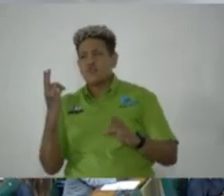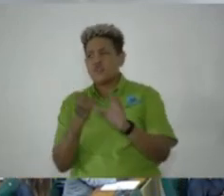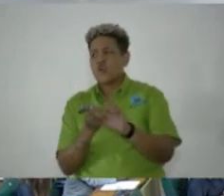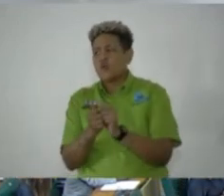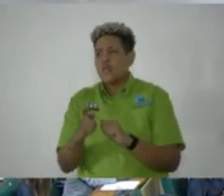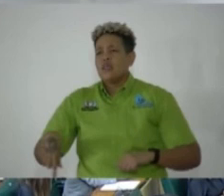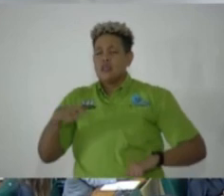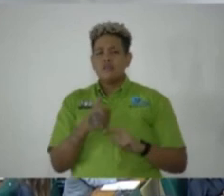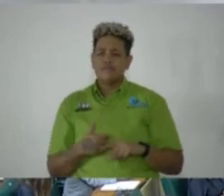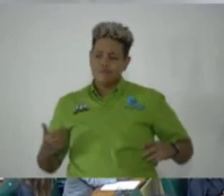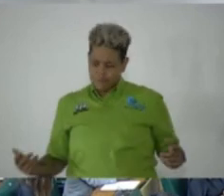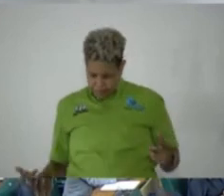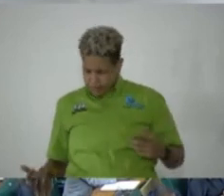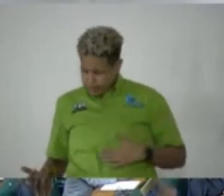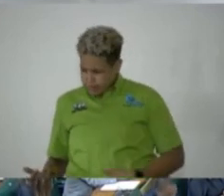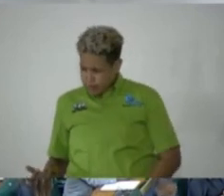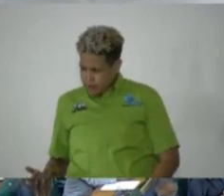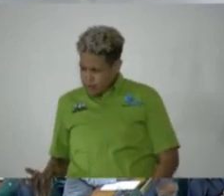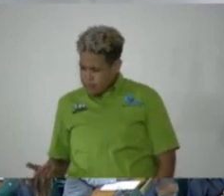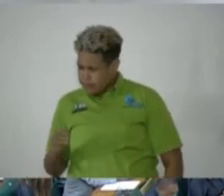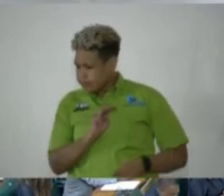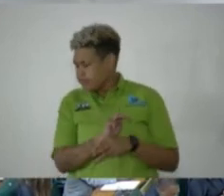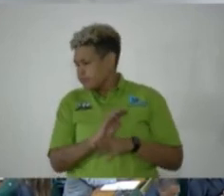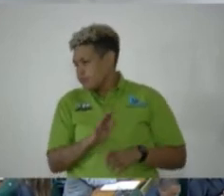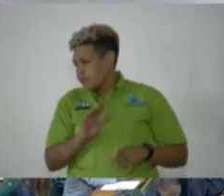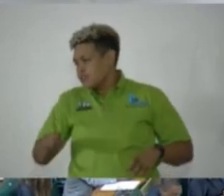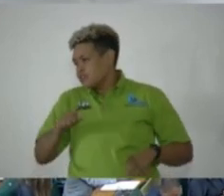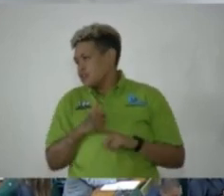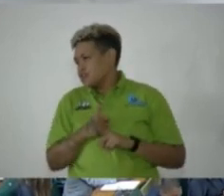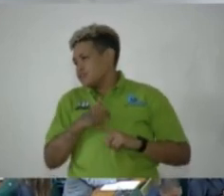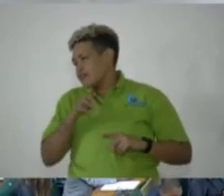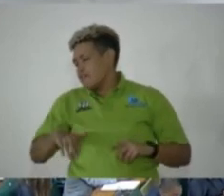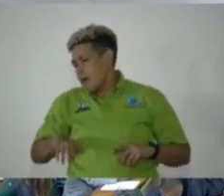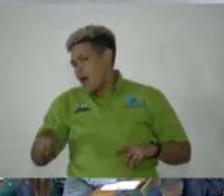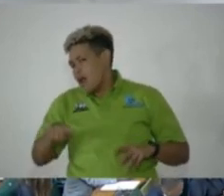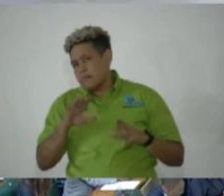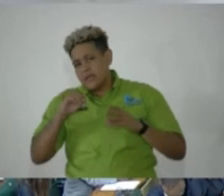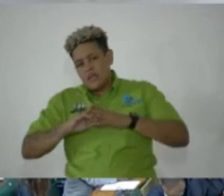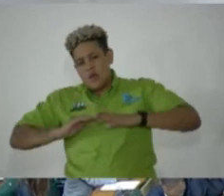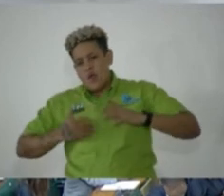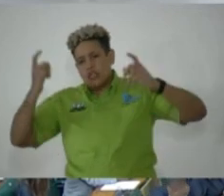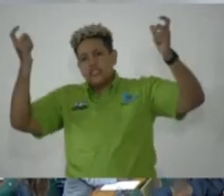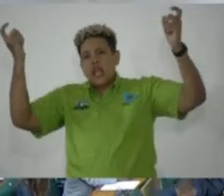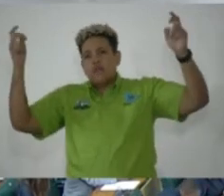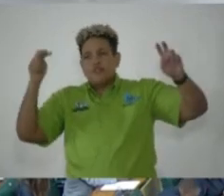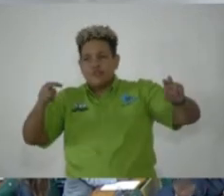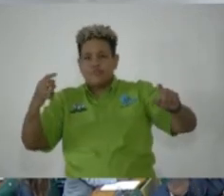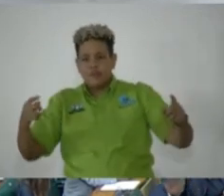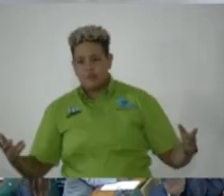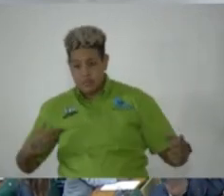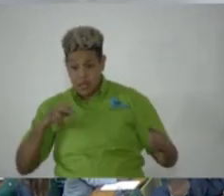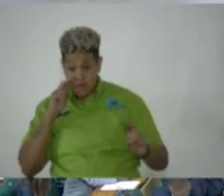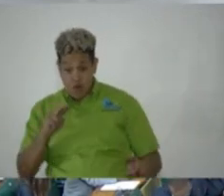with the Minister of Parliament in our celebration. I